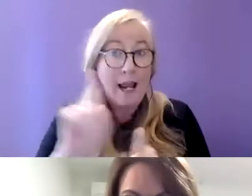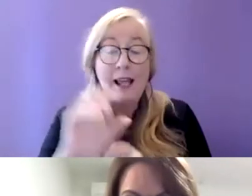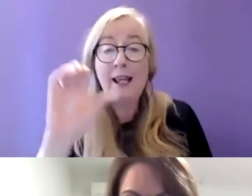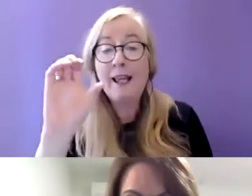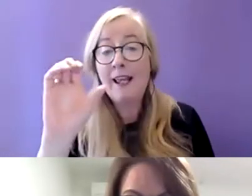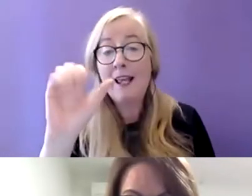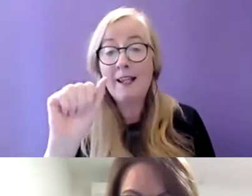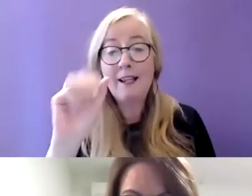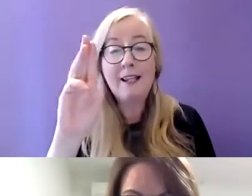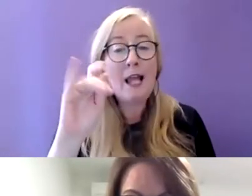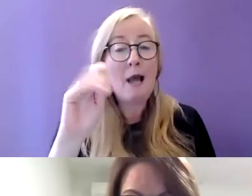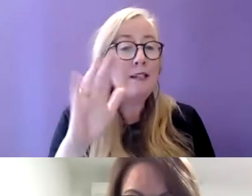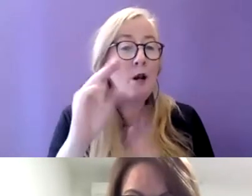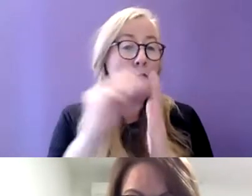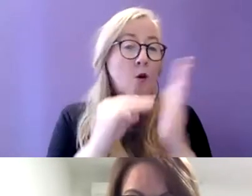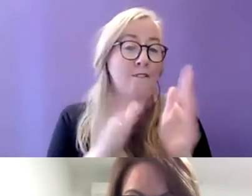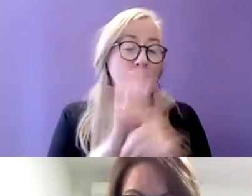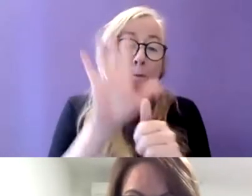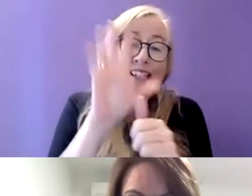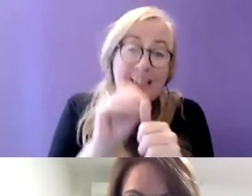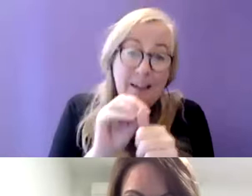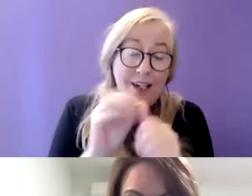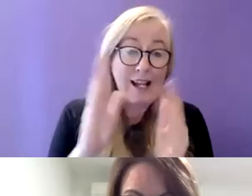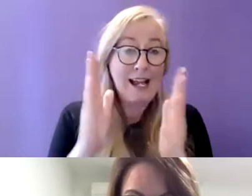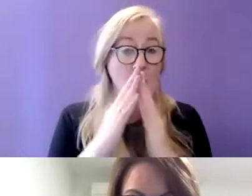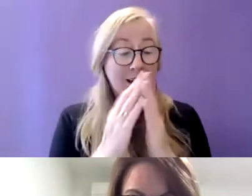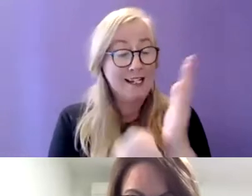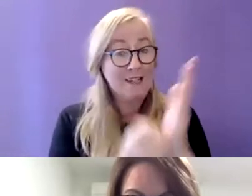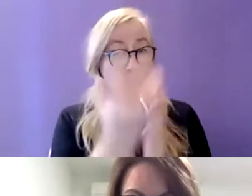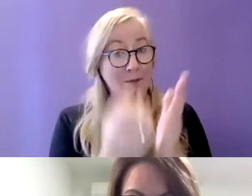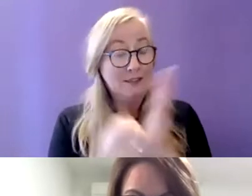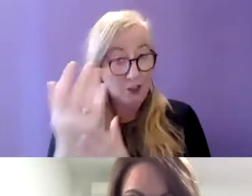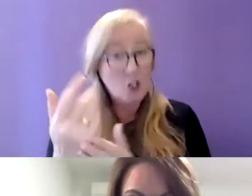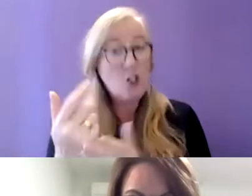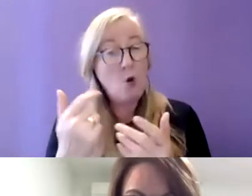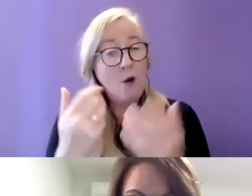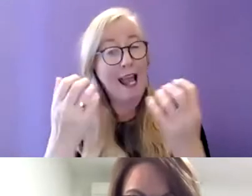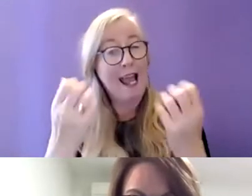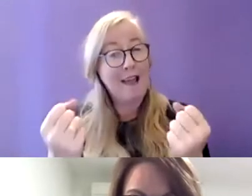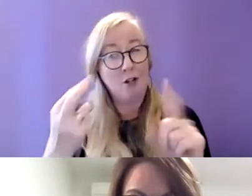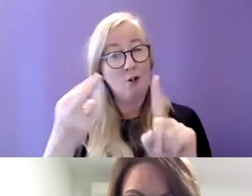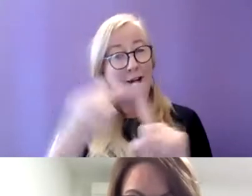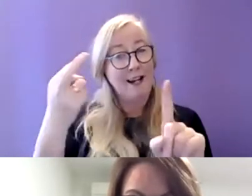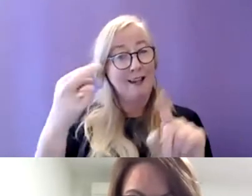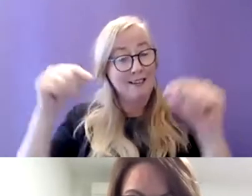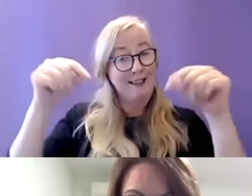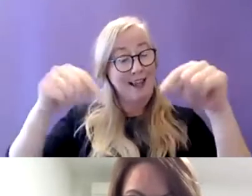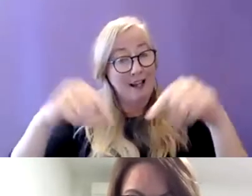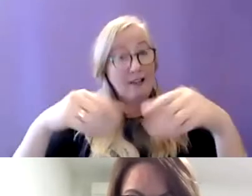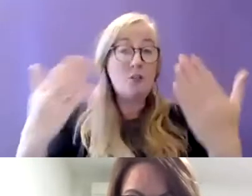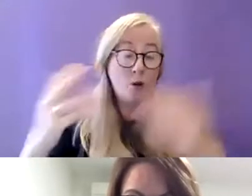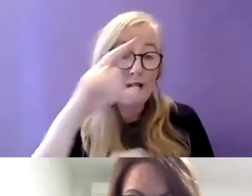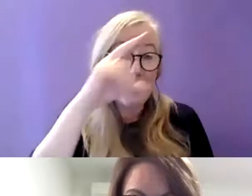for specific housing developments so I think there is a recognition I certainly would see it like for example